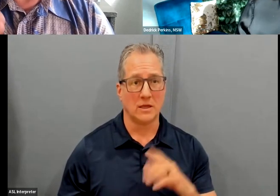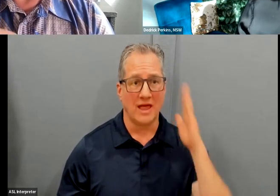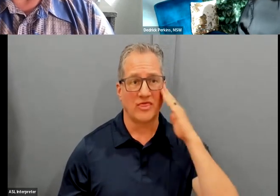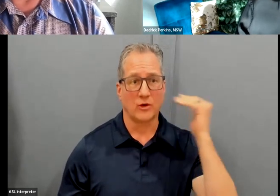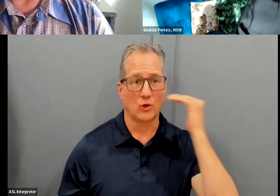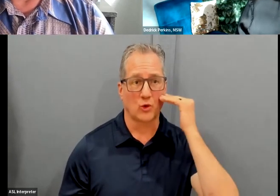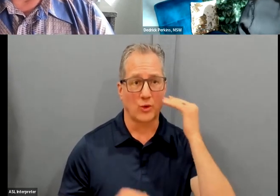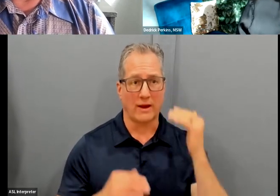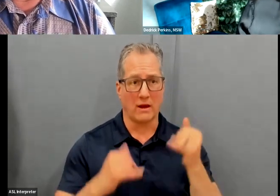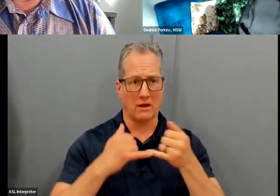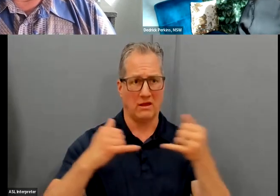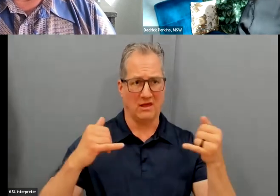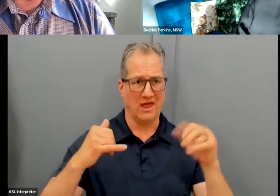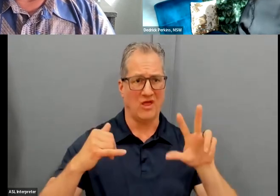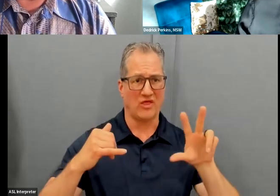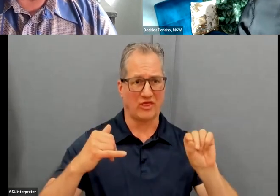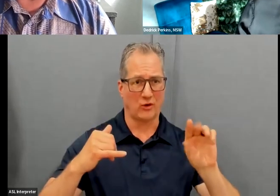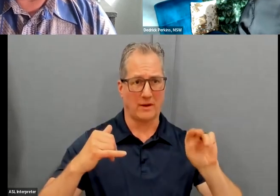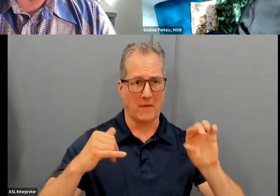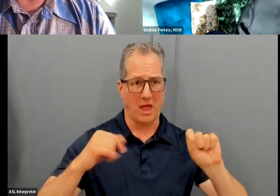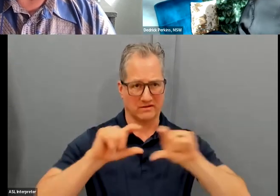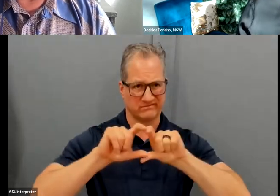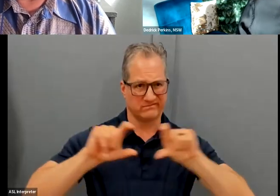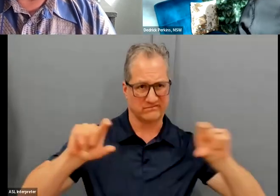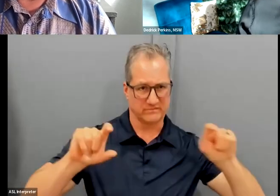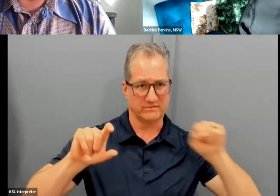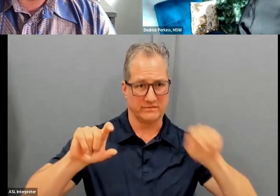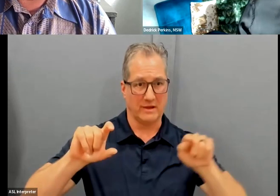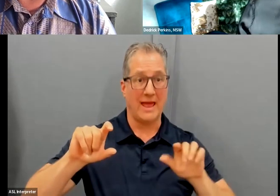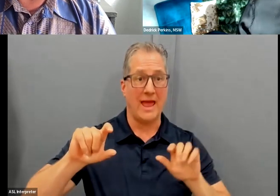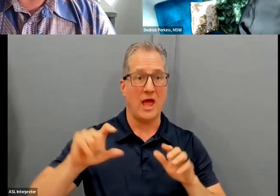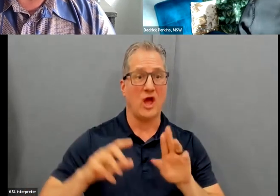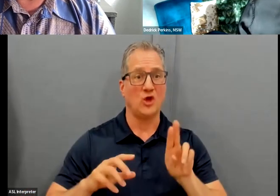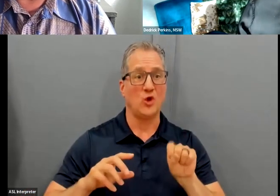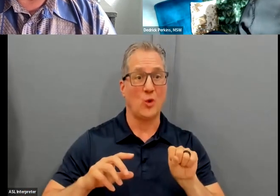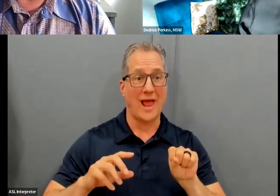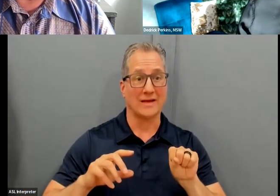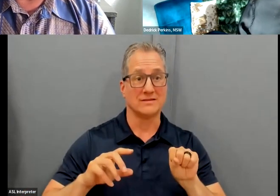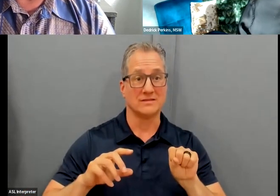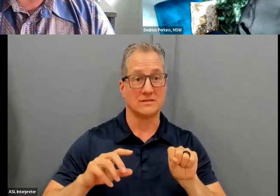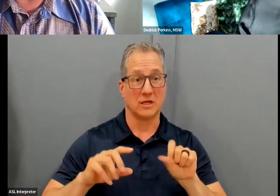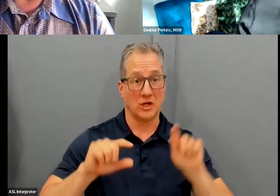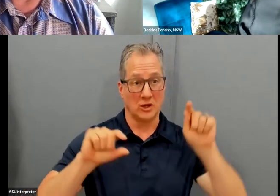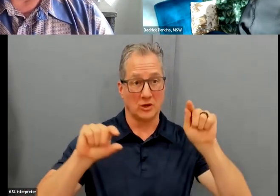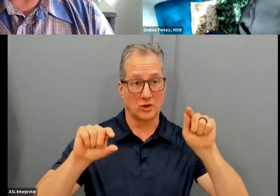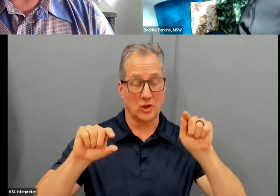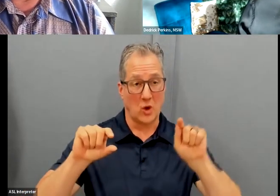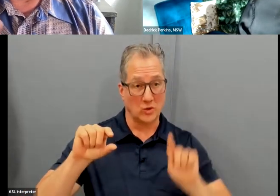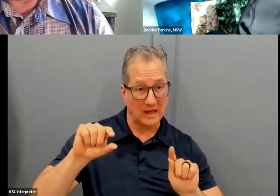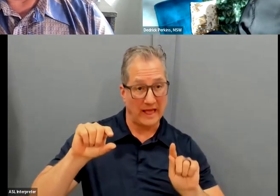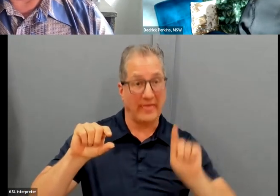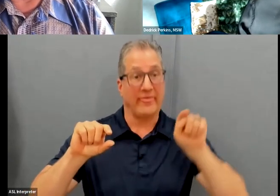separating North from the South. If an American soldier actually crosses the parallel into North Korea,